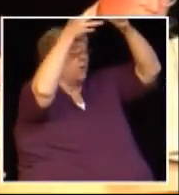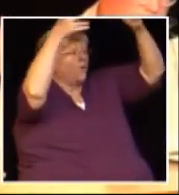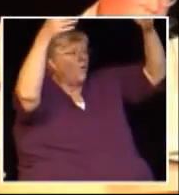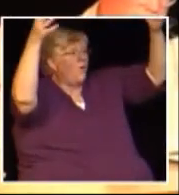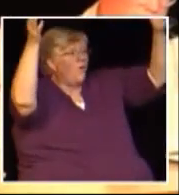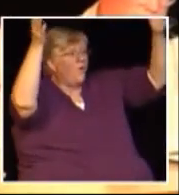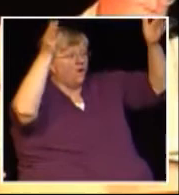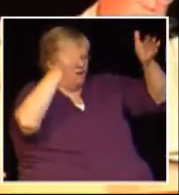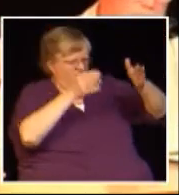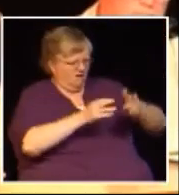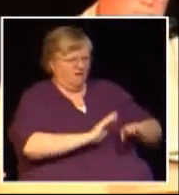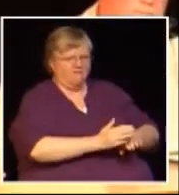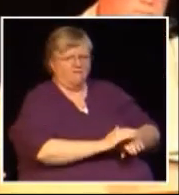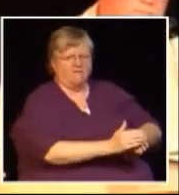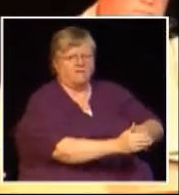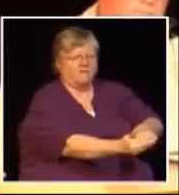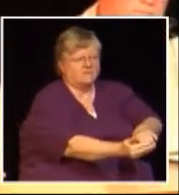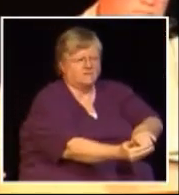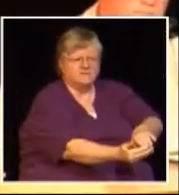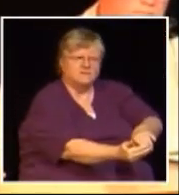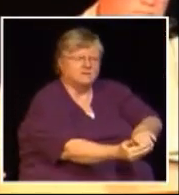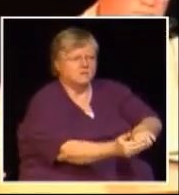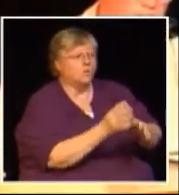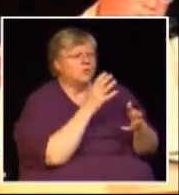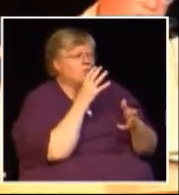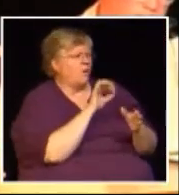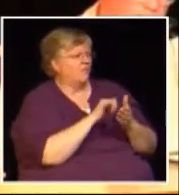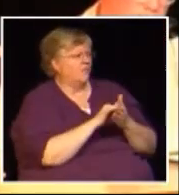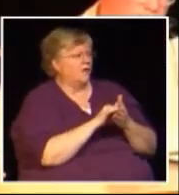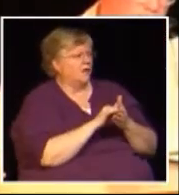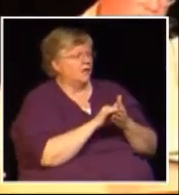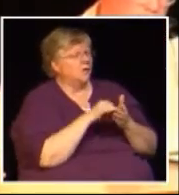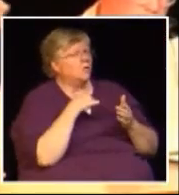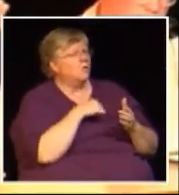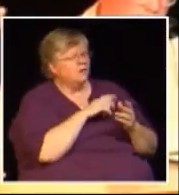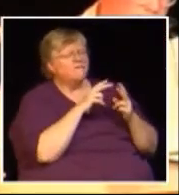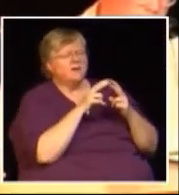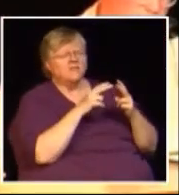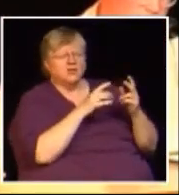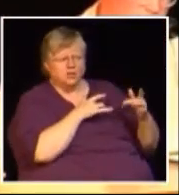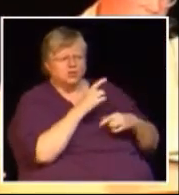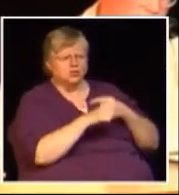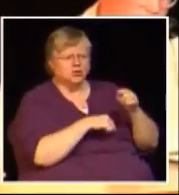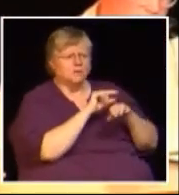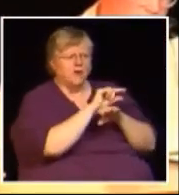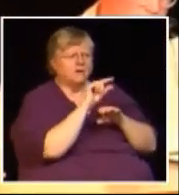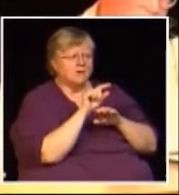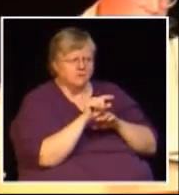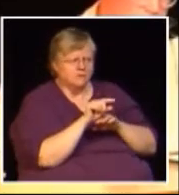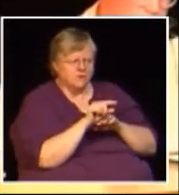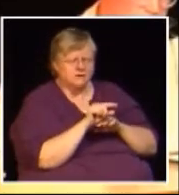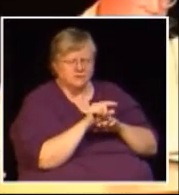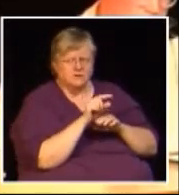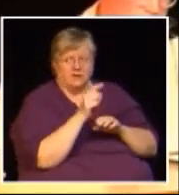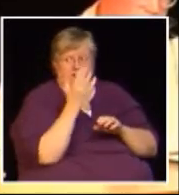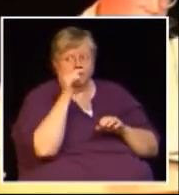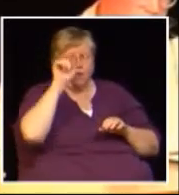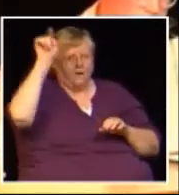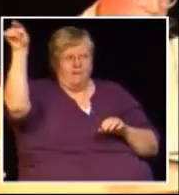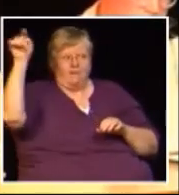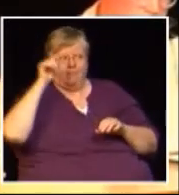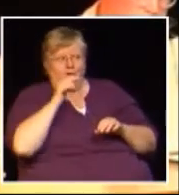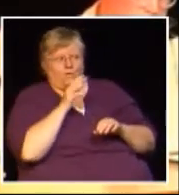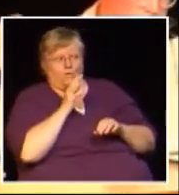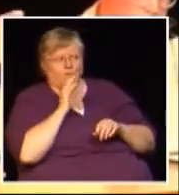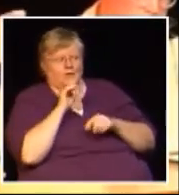and we don't want that but aside from that I think what we're really concerned about government doing and that's perhaps why they didn't mention it